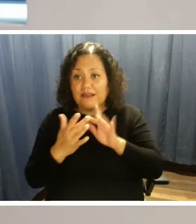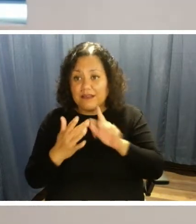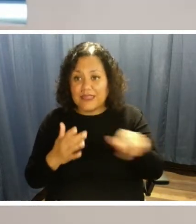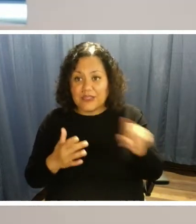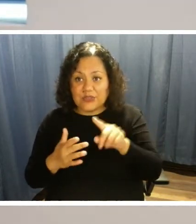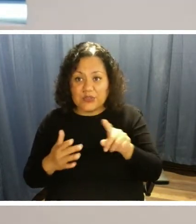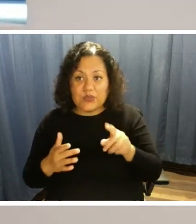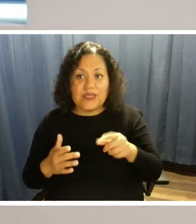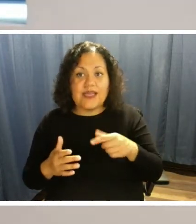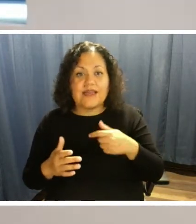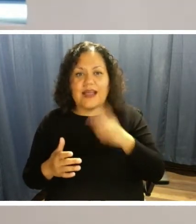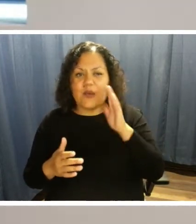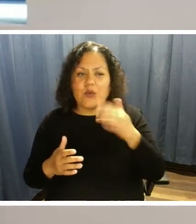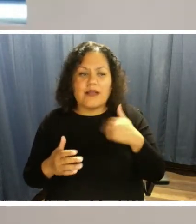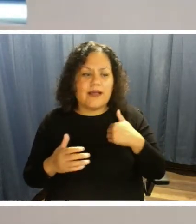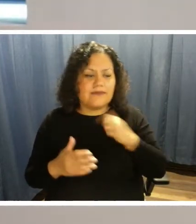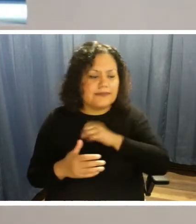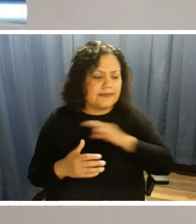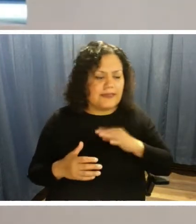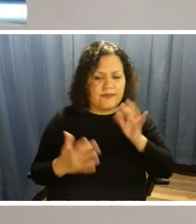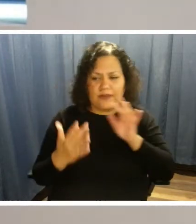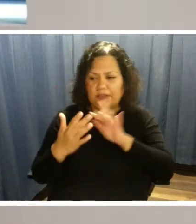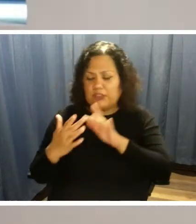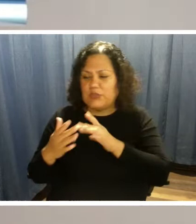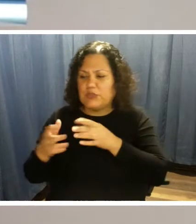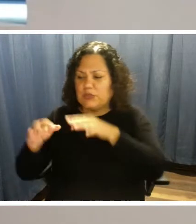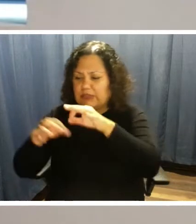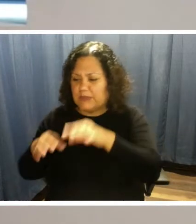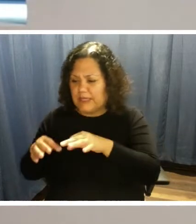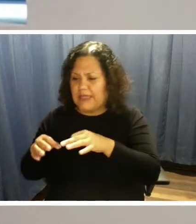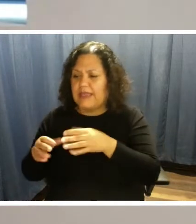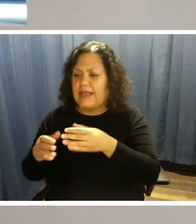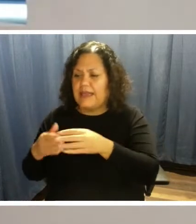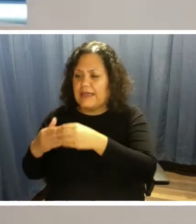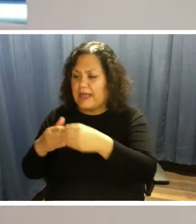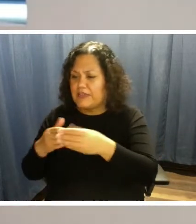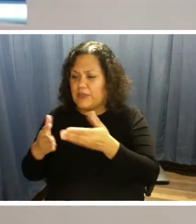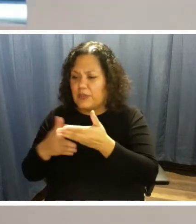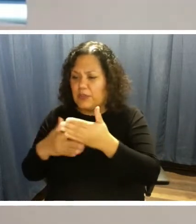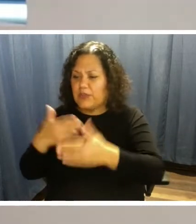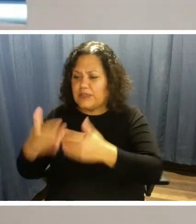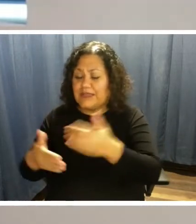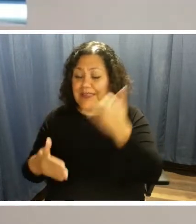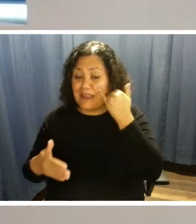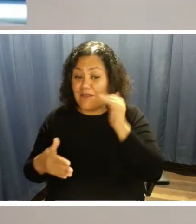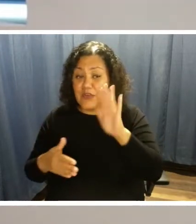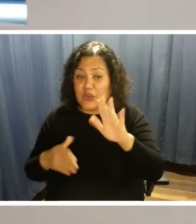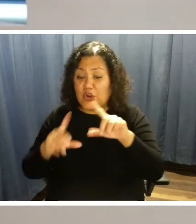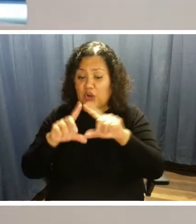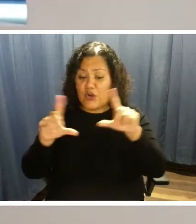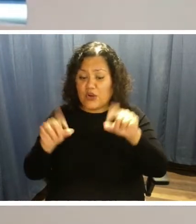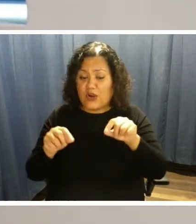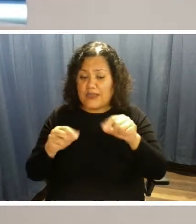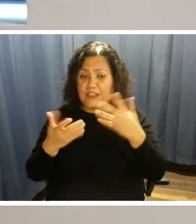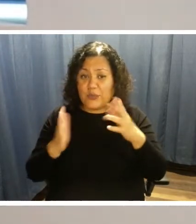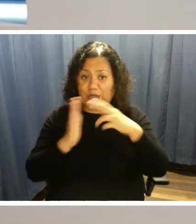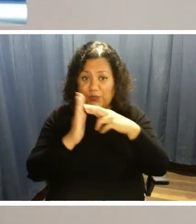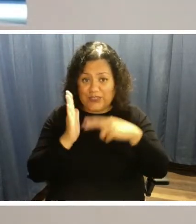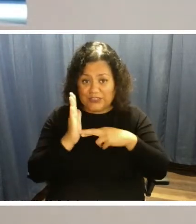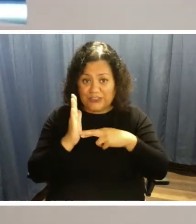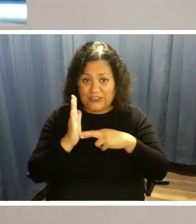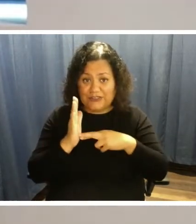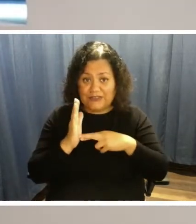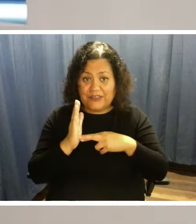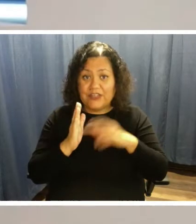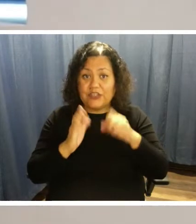somebody reach out to you to walk you through those steps. Also, if your card is registered, then you can download the fare